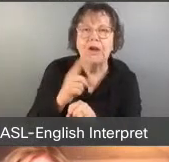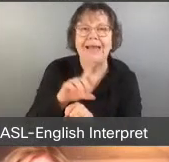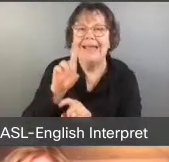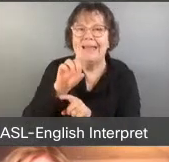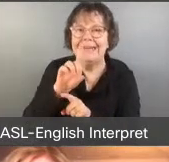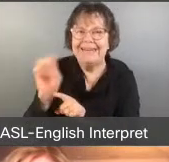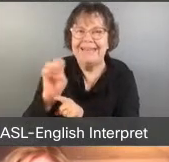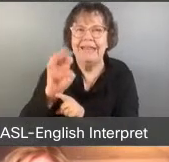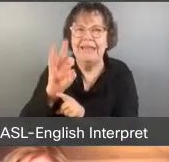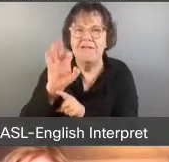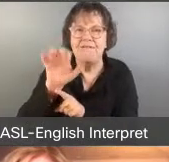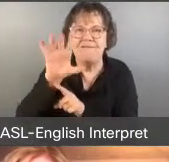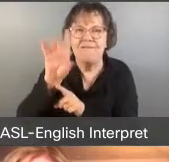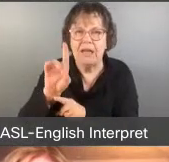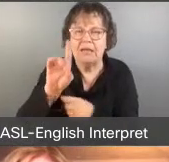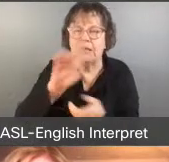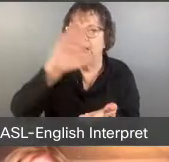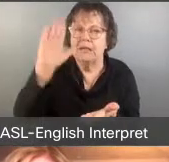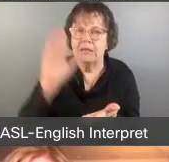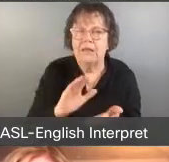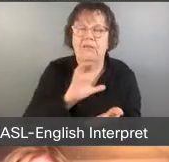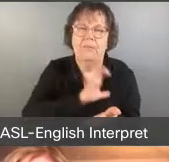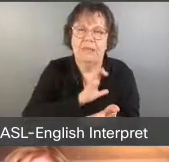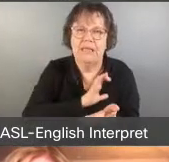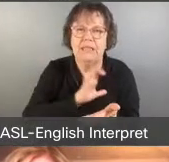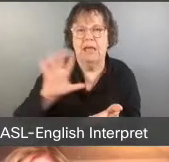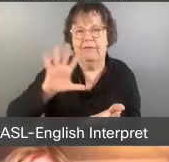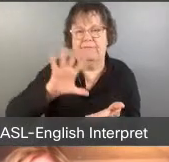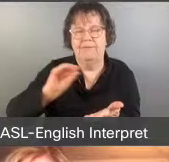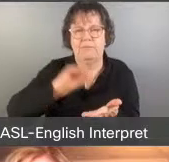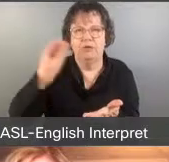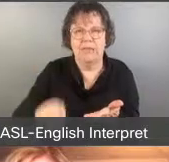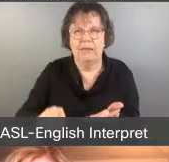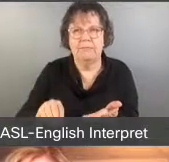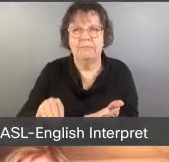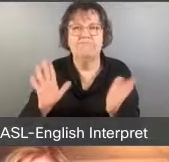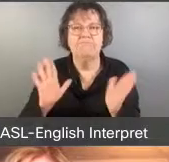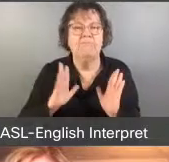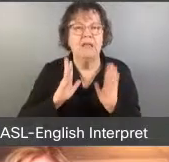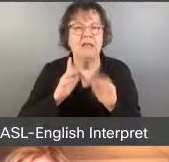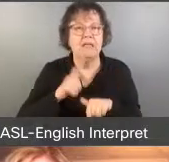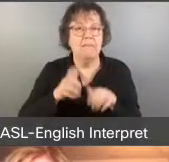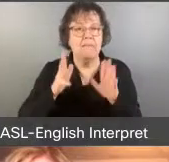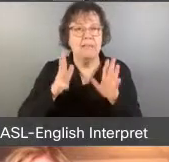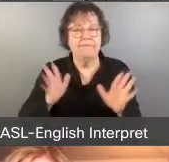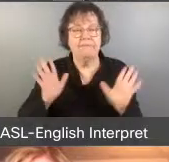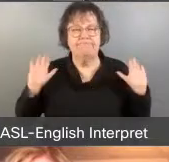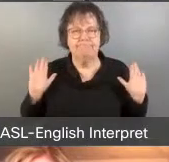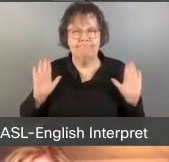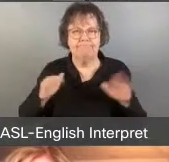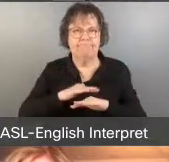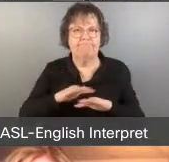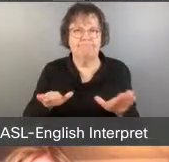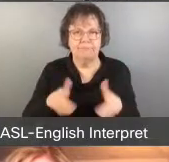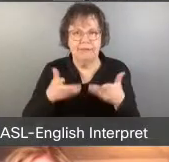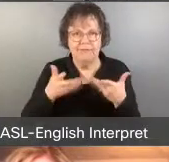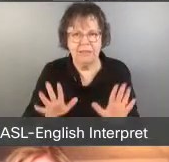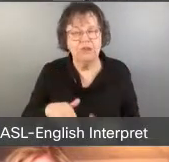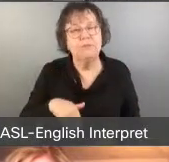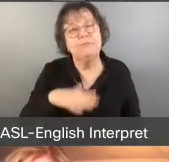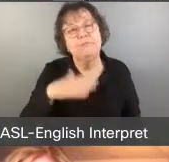50%. I yield any remaining time I have. Thank you very much, Vanessa.